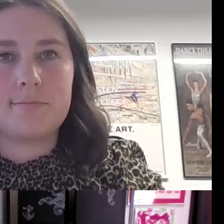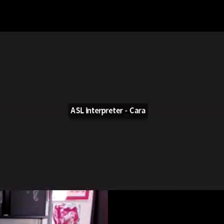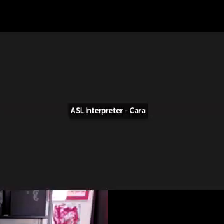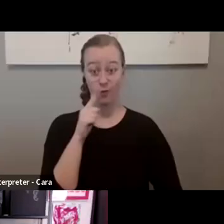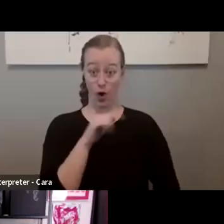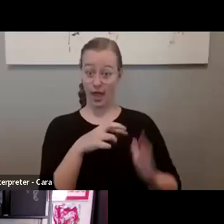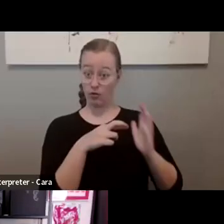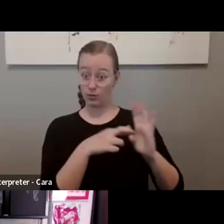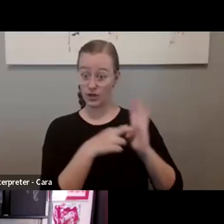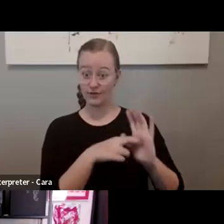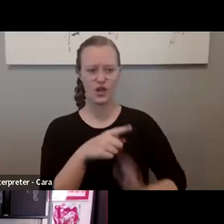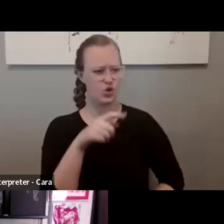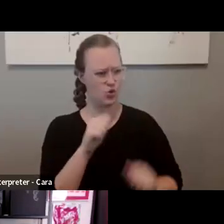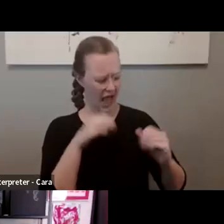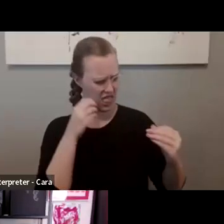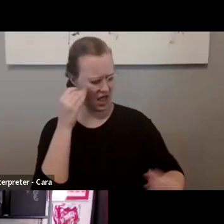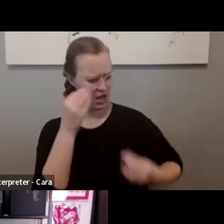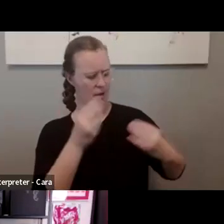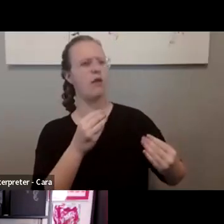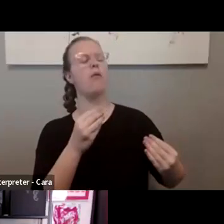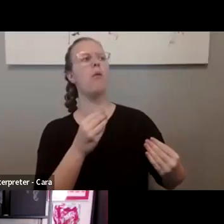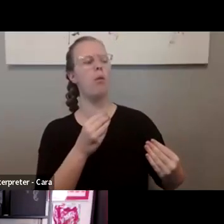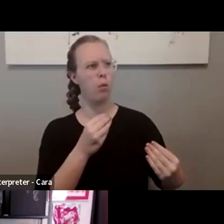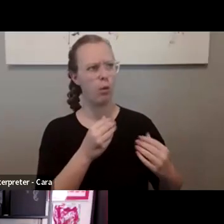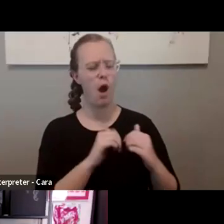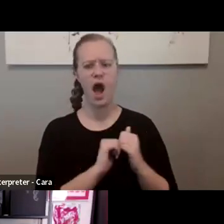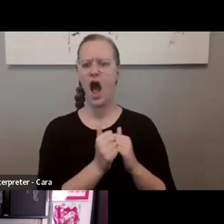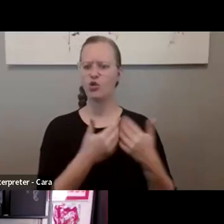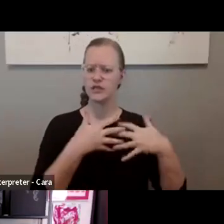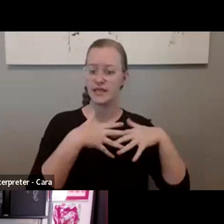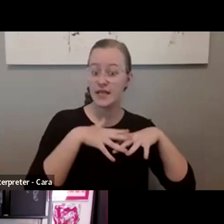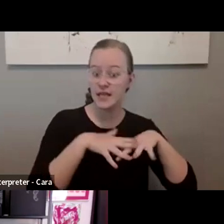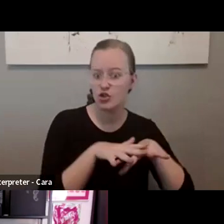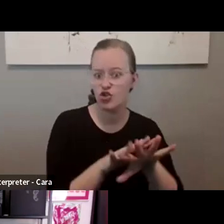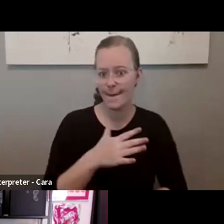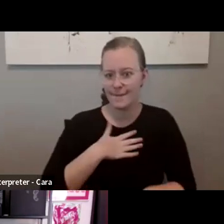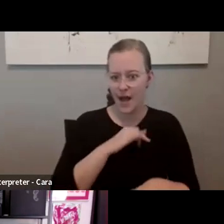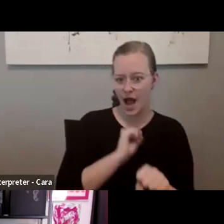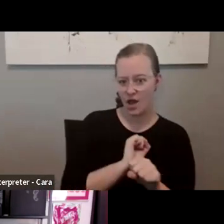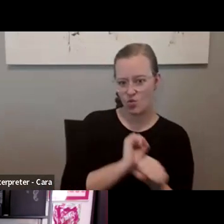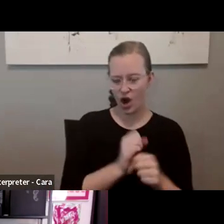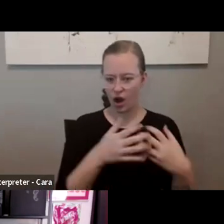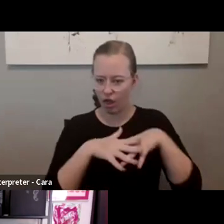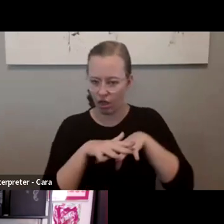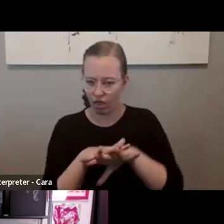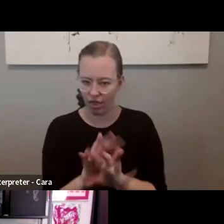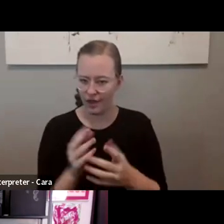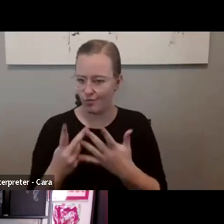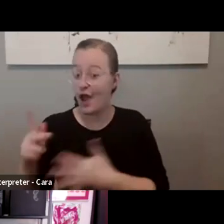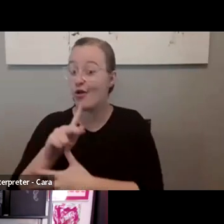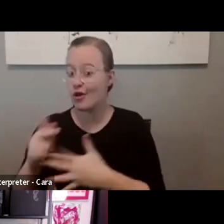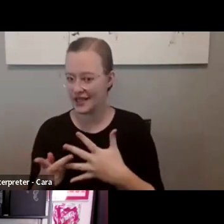and you can think about how you can integrate the work you are doing into some of those priorities,